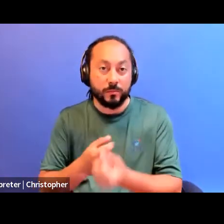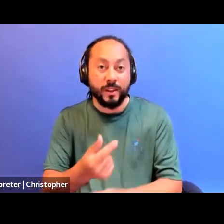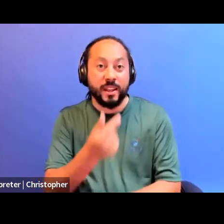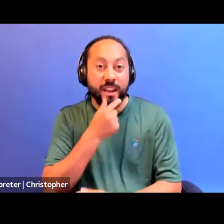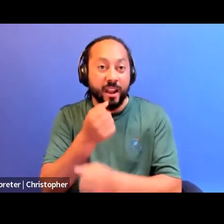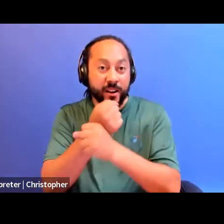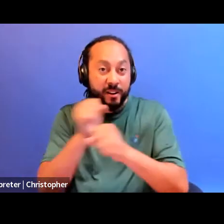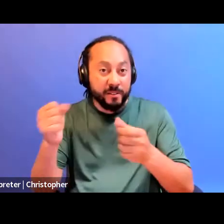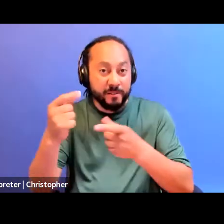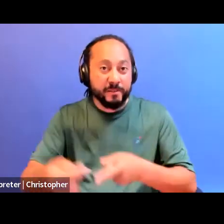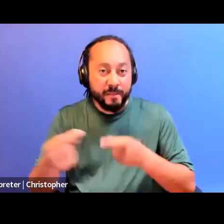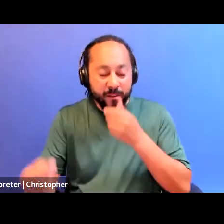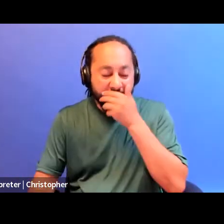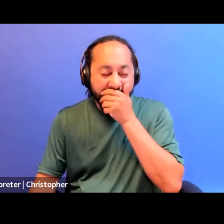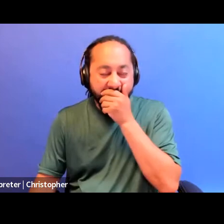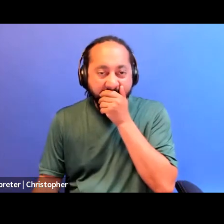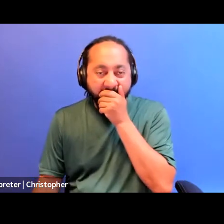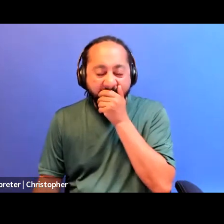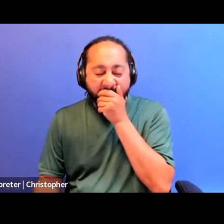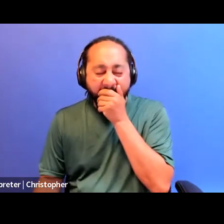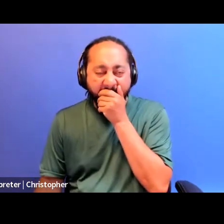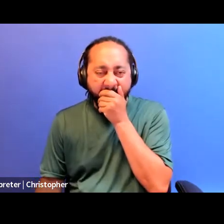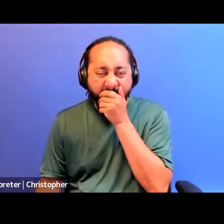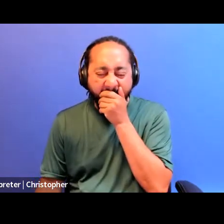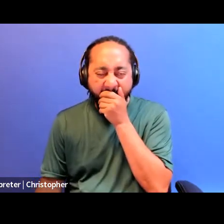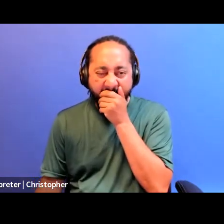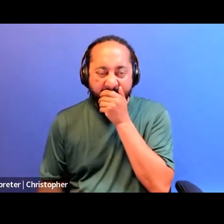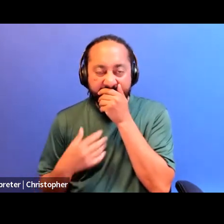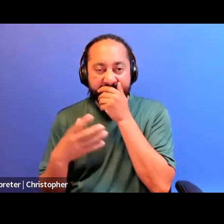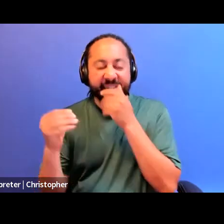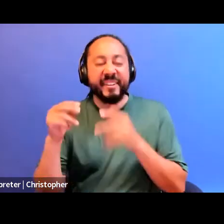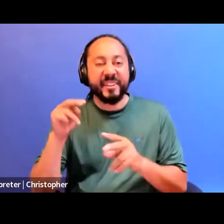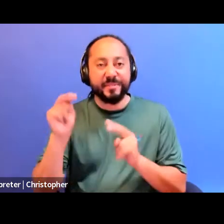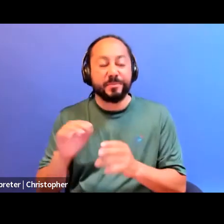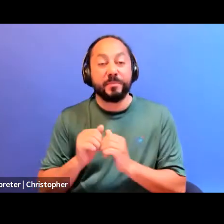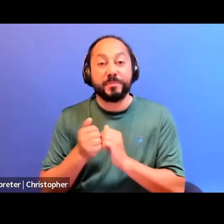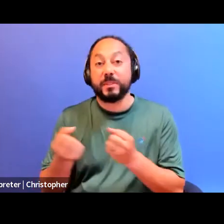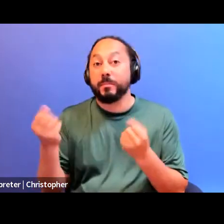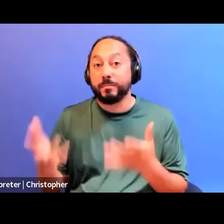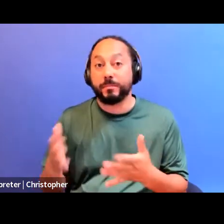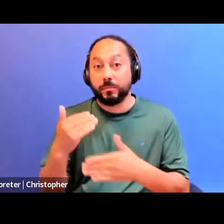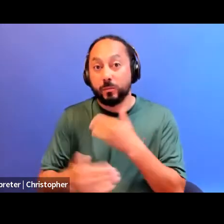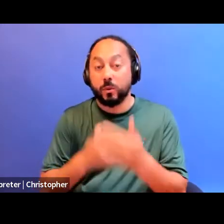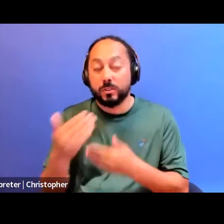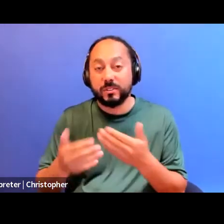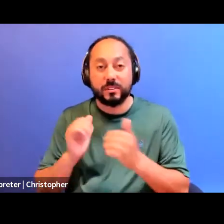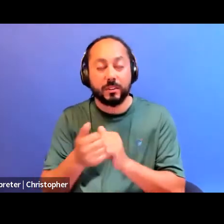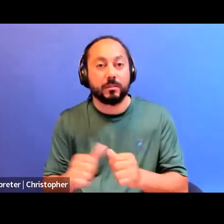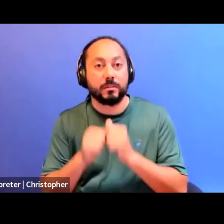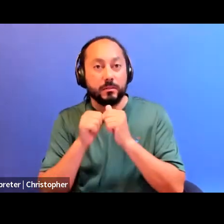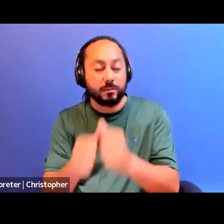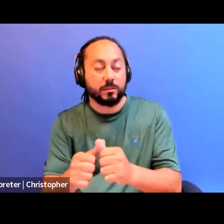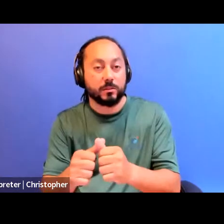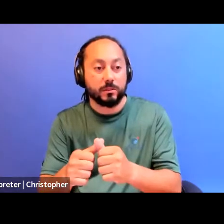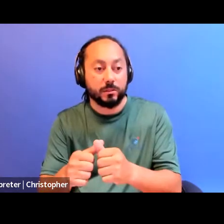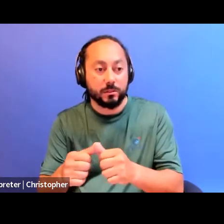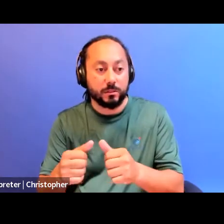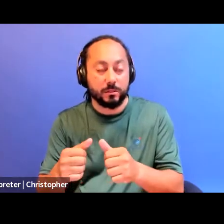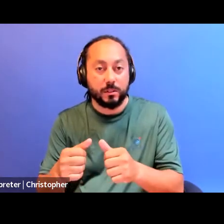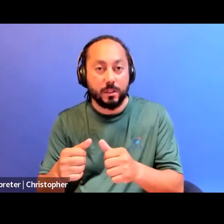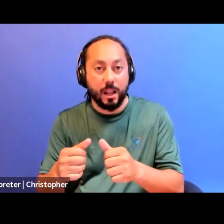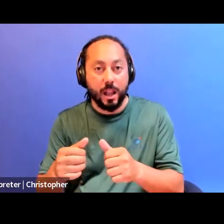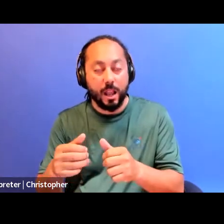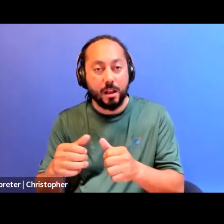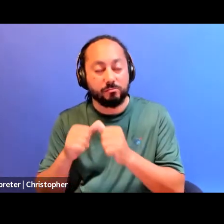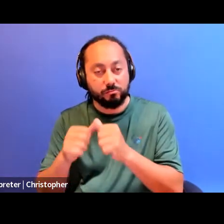And in fact, also looking at how so many of the protests that continued, you know, in and